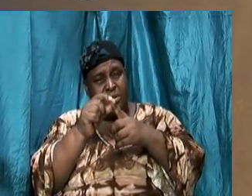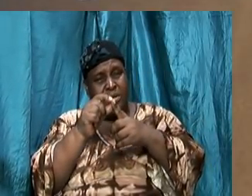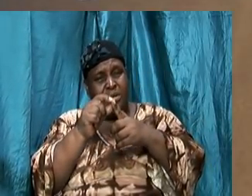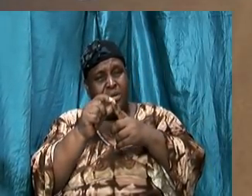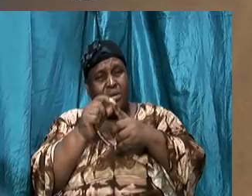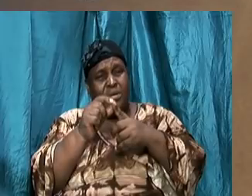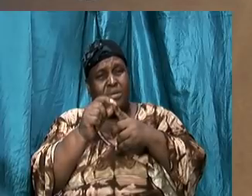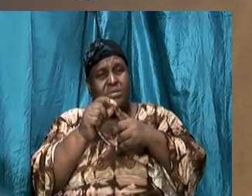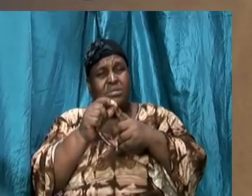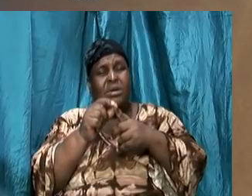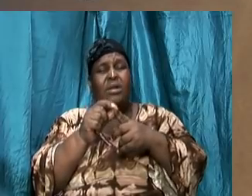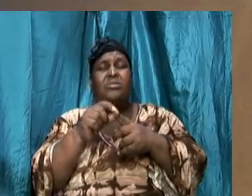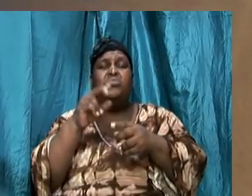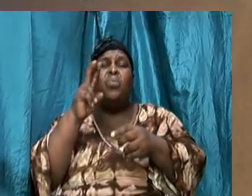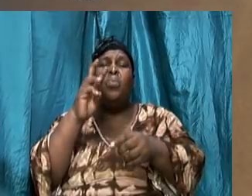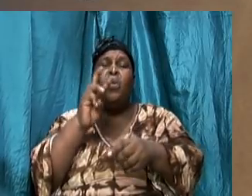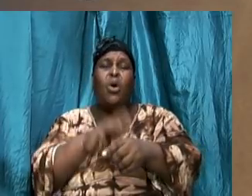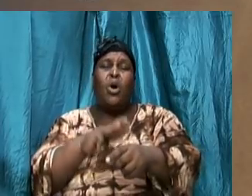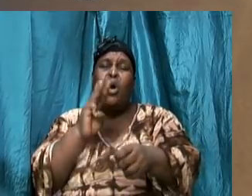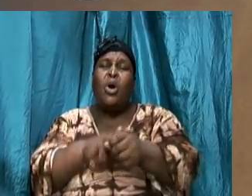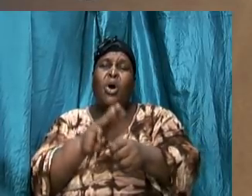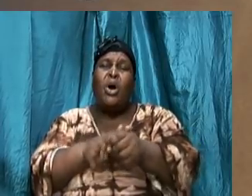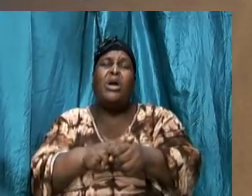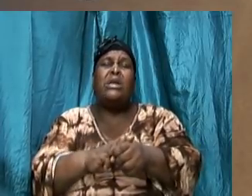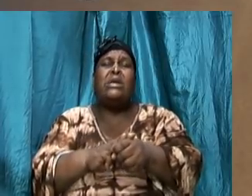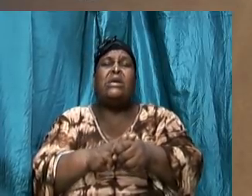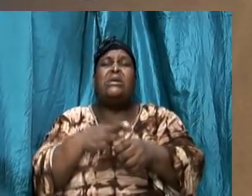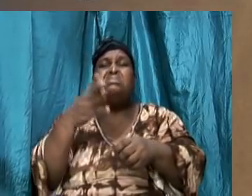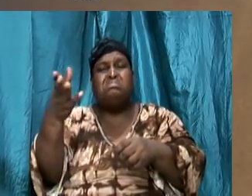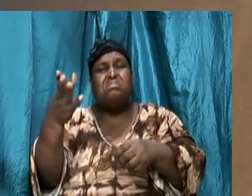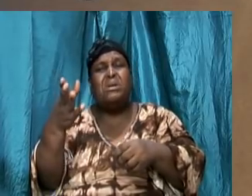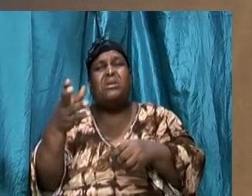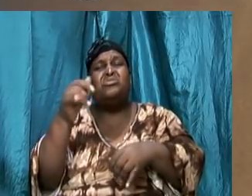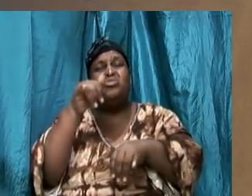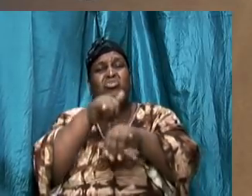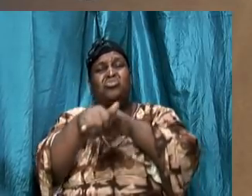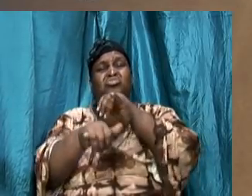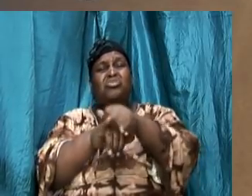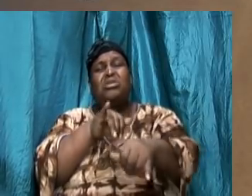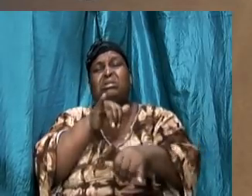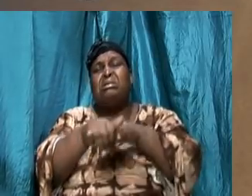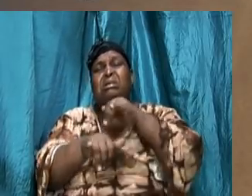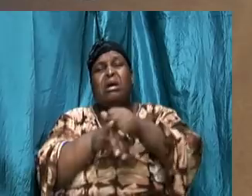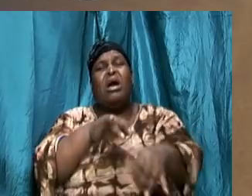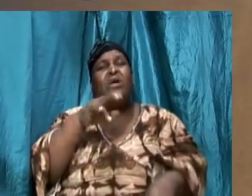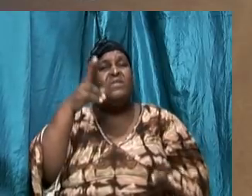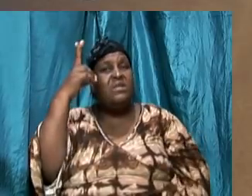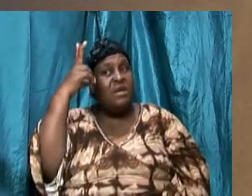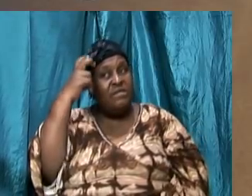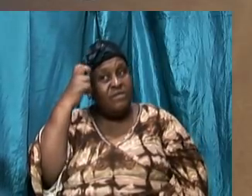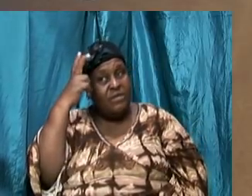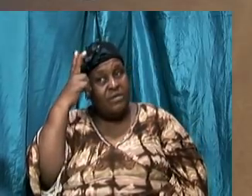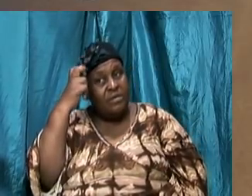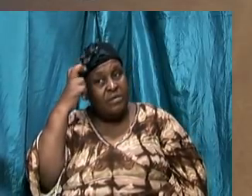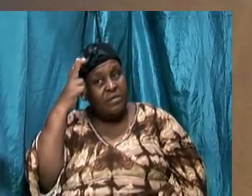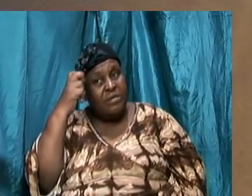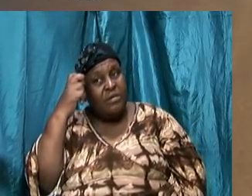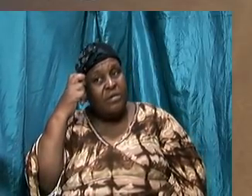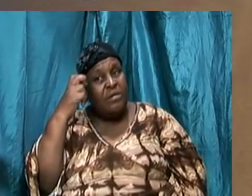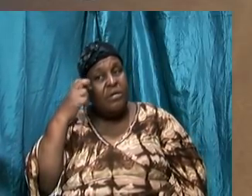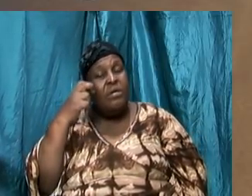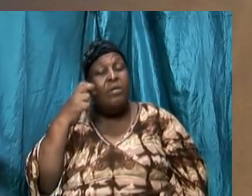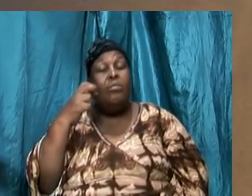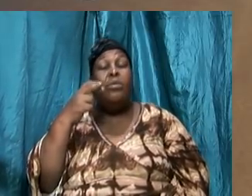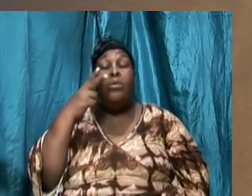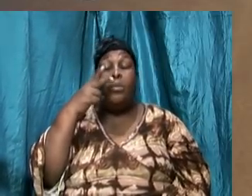see he's warning them against the wiles of the devil. And we broke down that word, wiles. We looked at its Greek